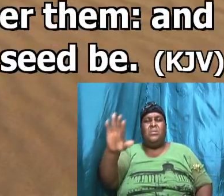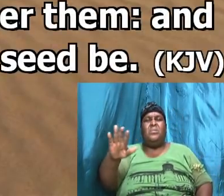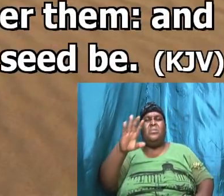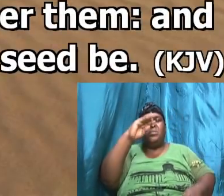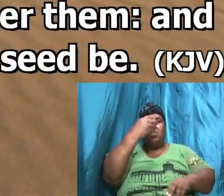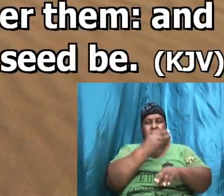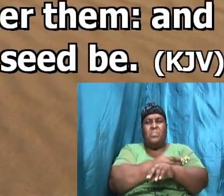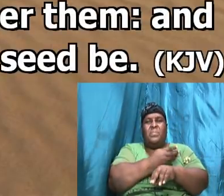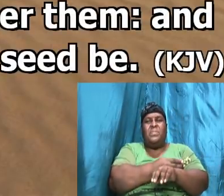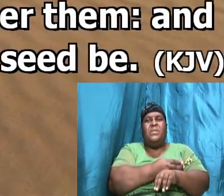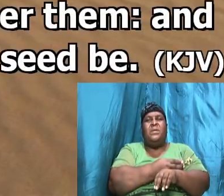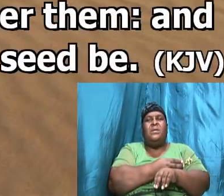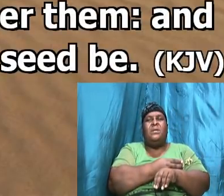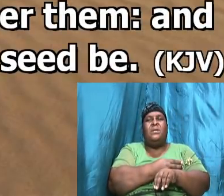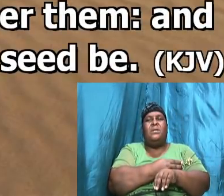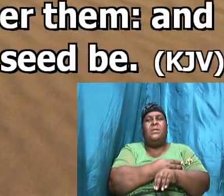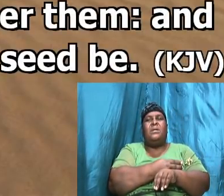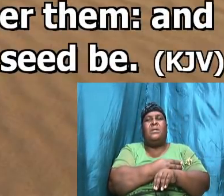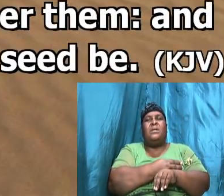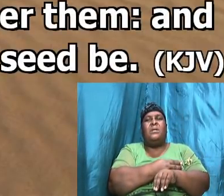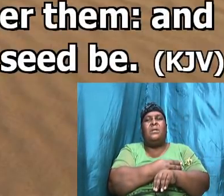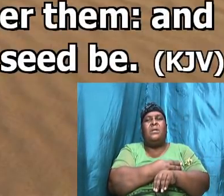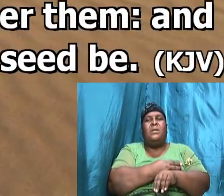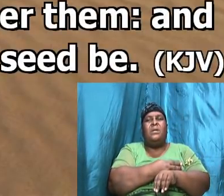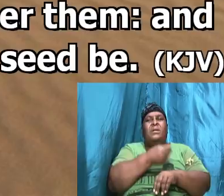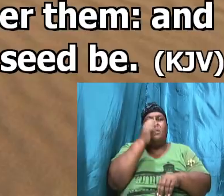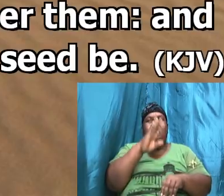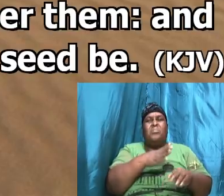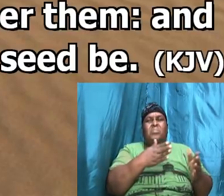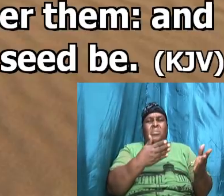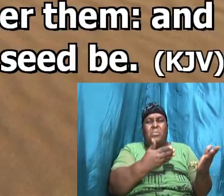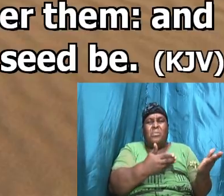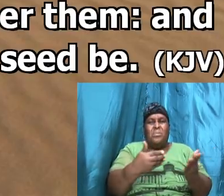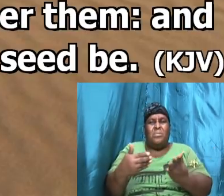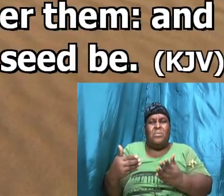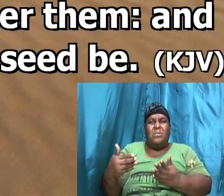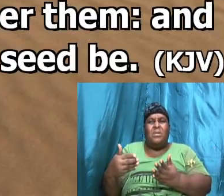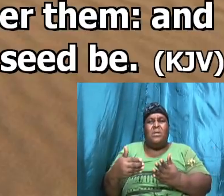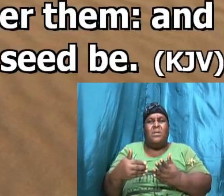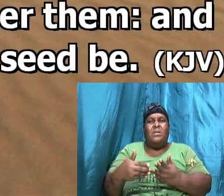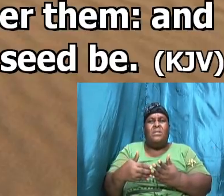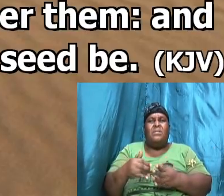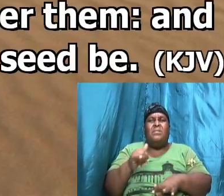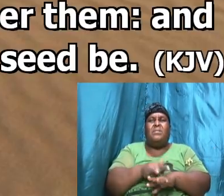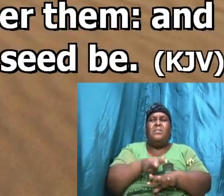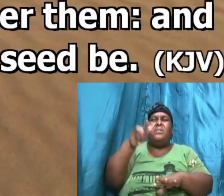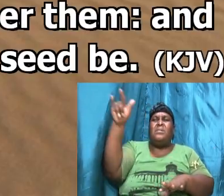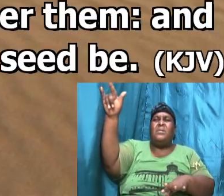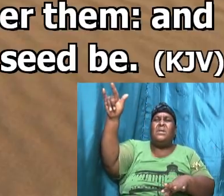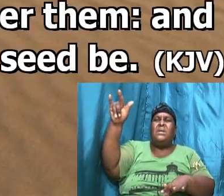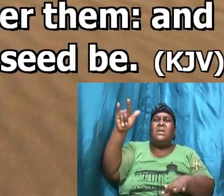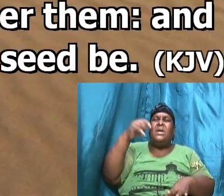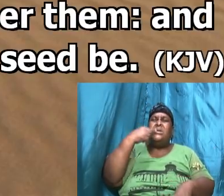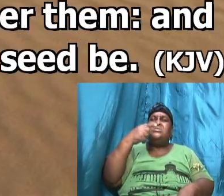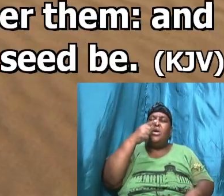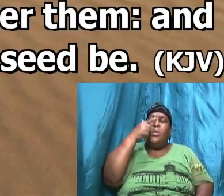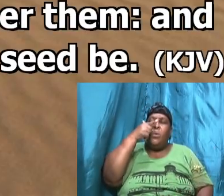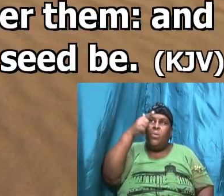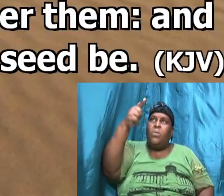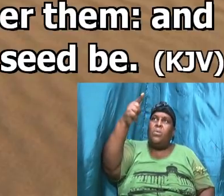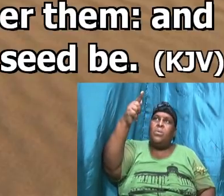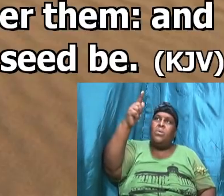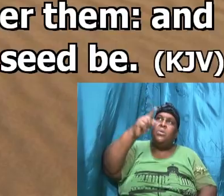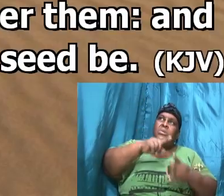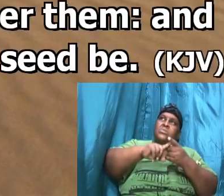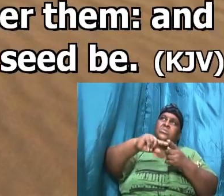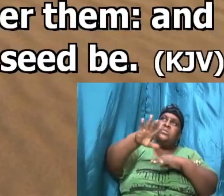him from abroad and said look now towards the heaven and tell